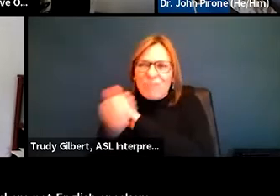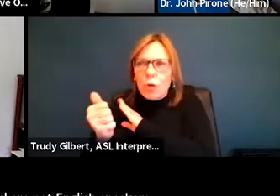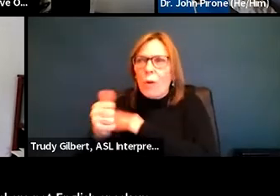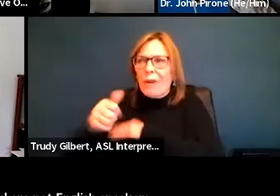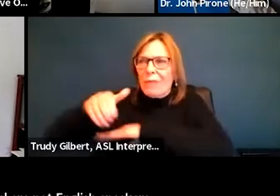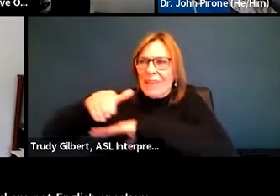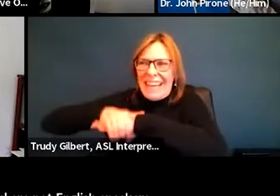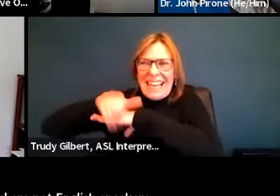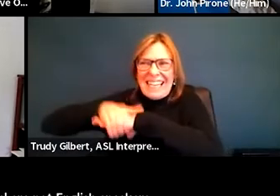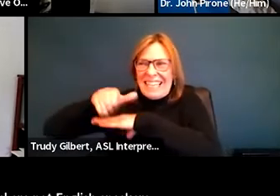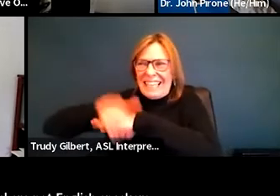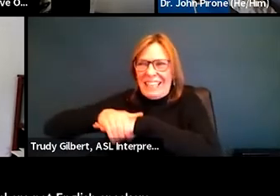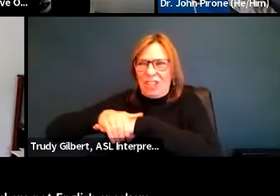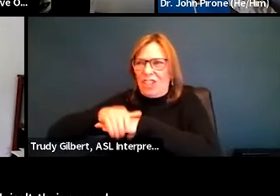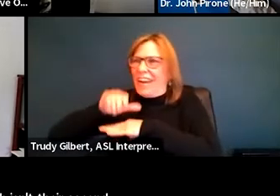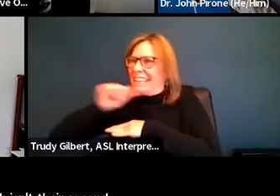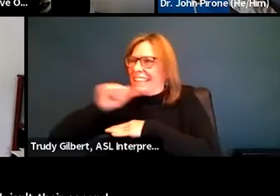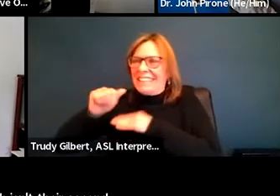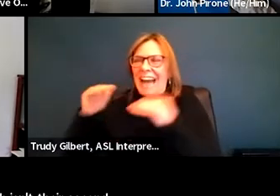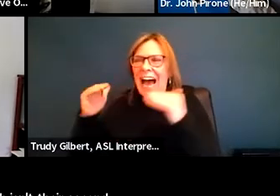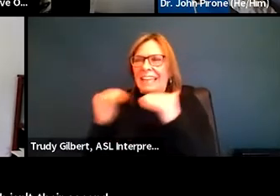isn't their second language.